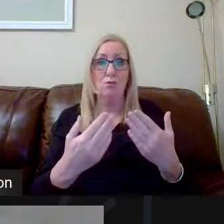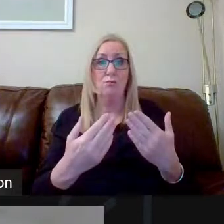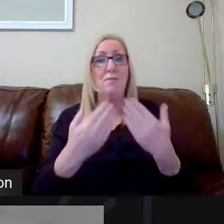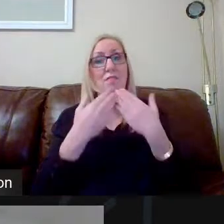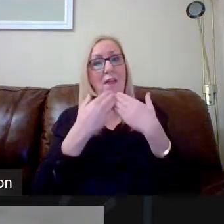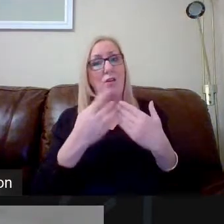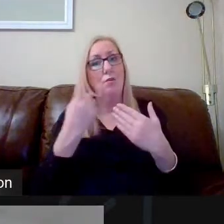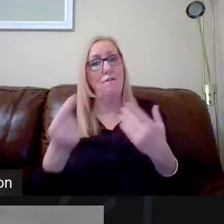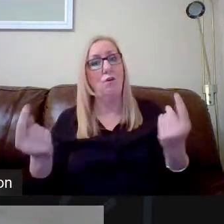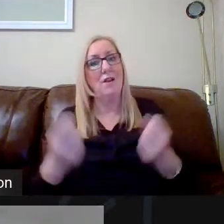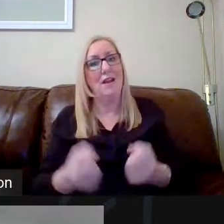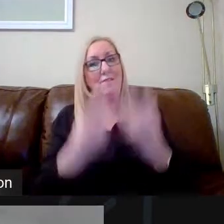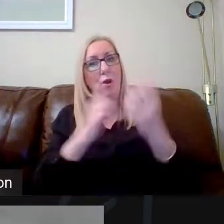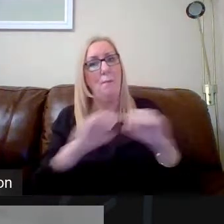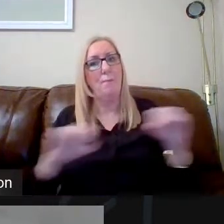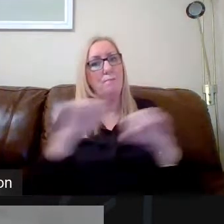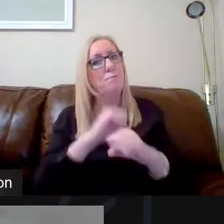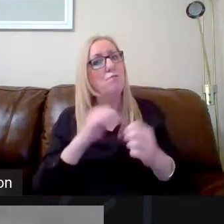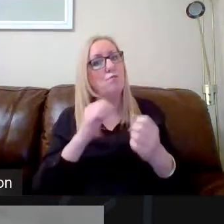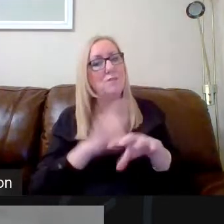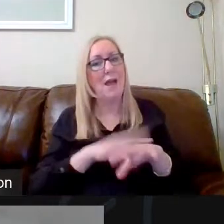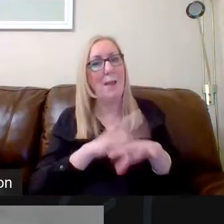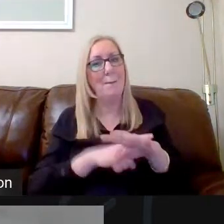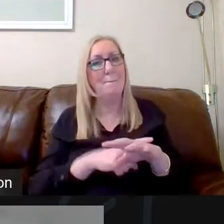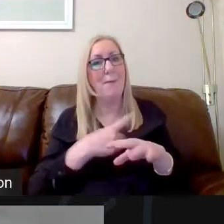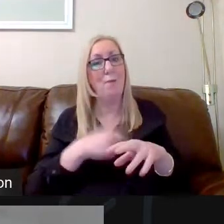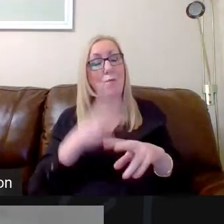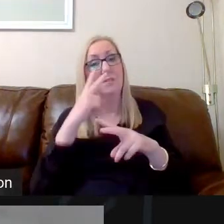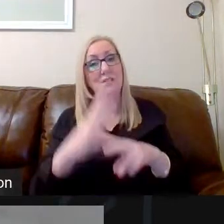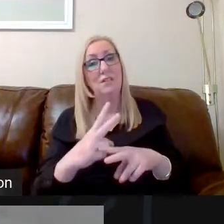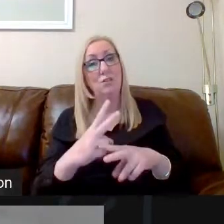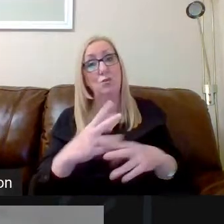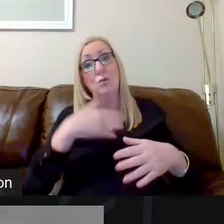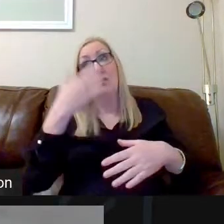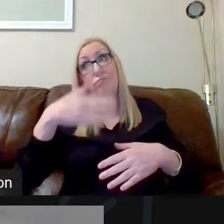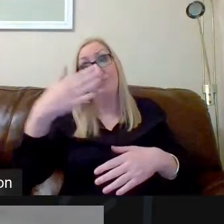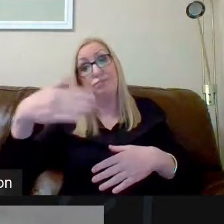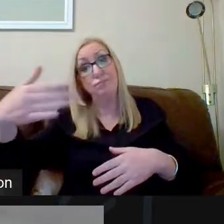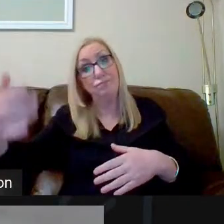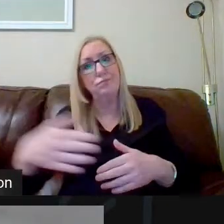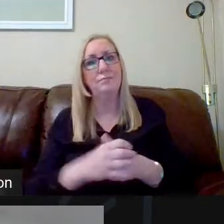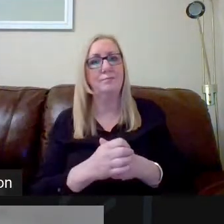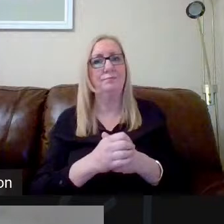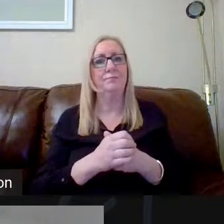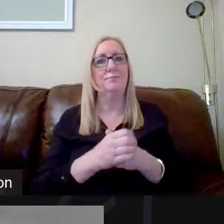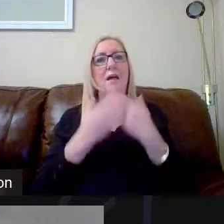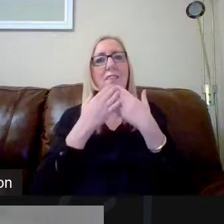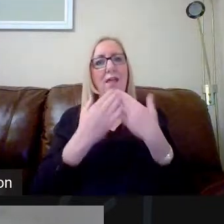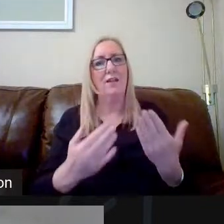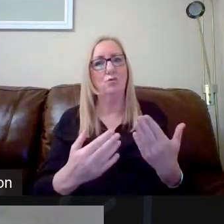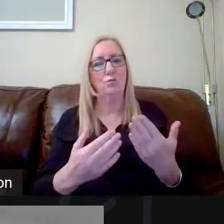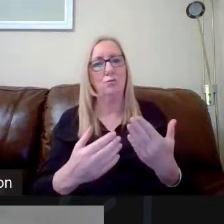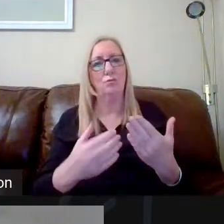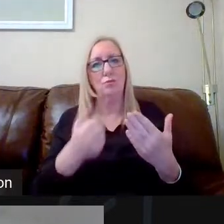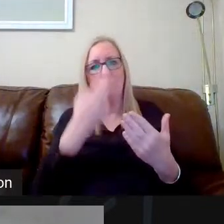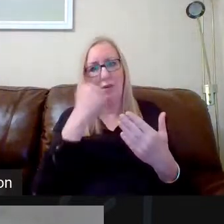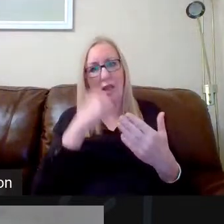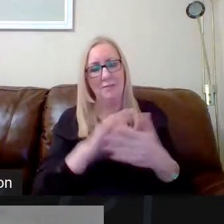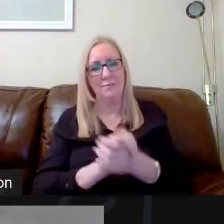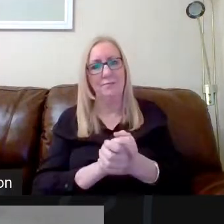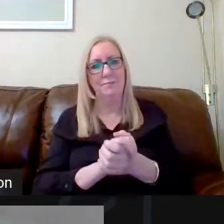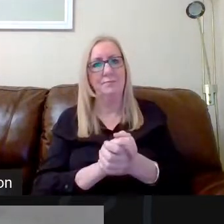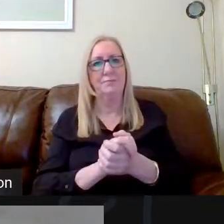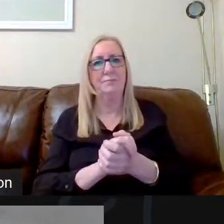much for giving up your time. Okay, and we'll see you. We'll see you at some point further down the line. Thank you. Cheers, then. Thank you. Bye now.